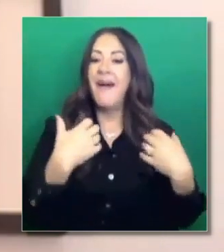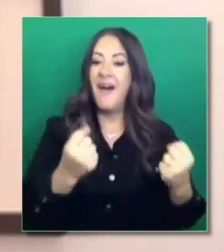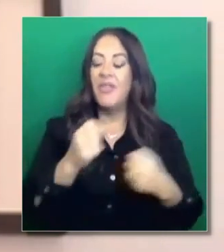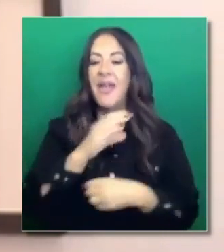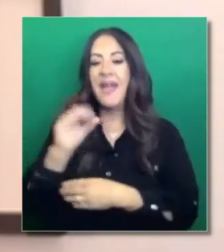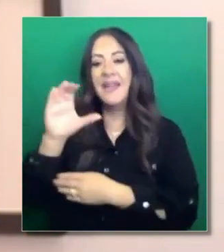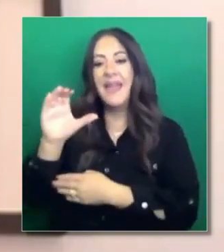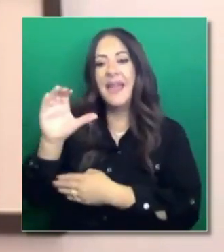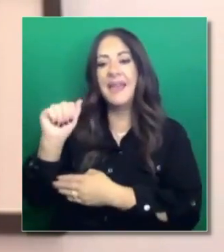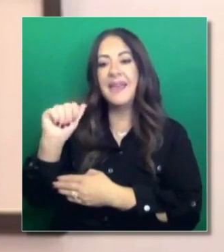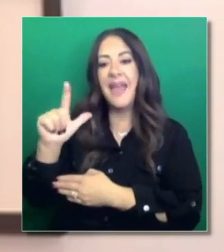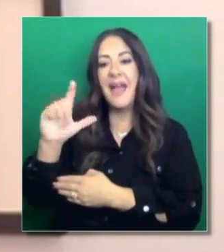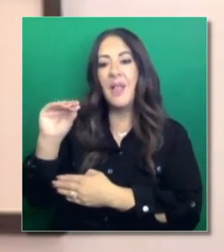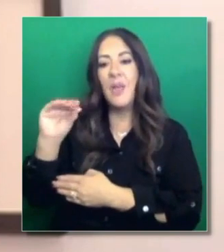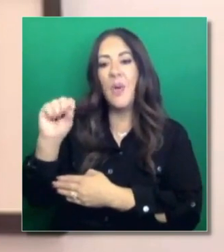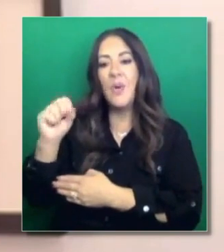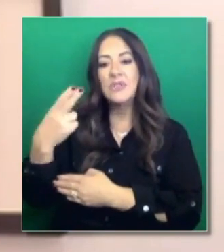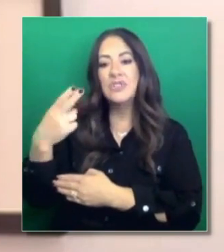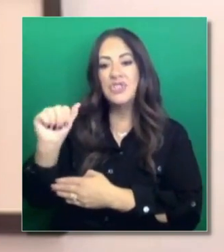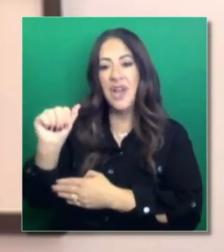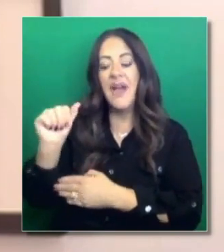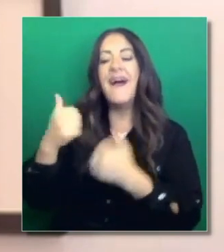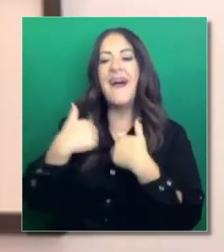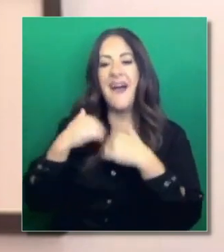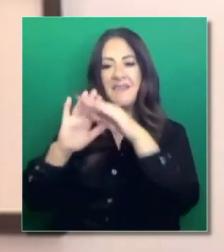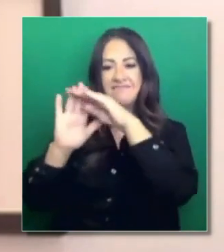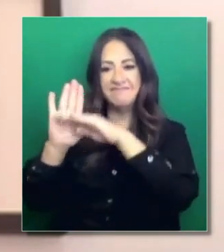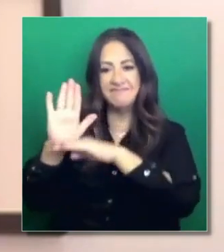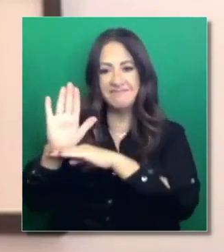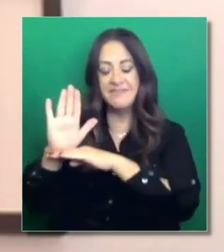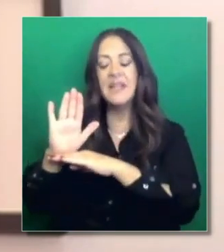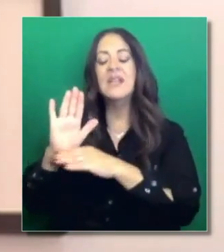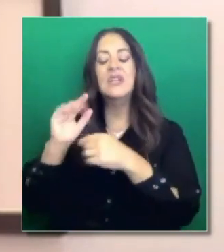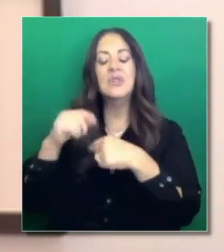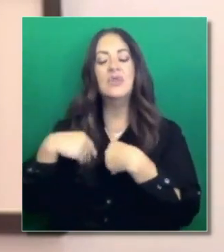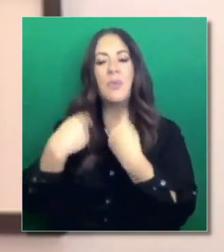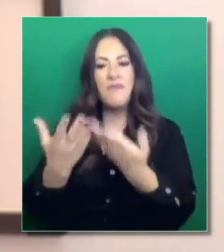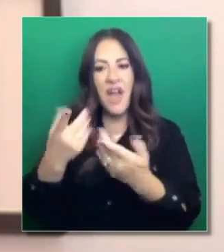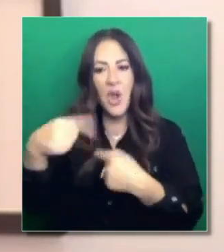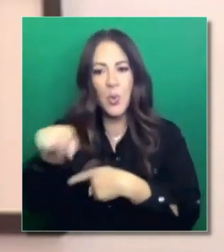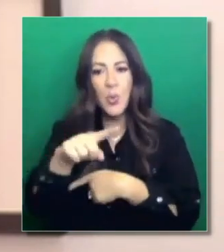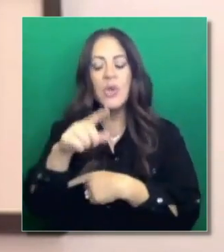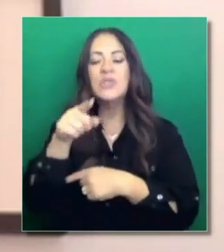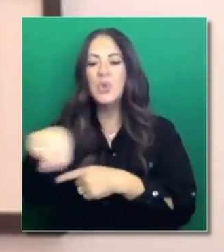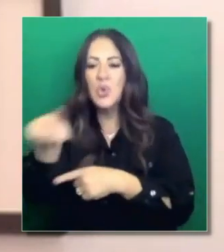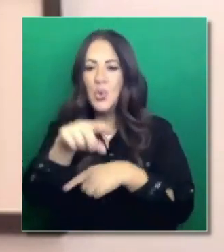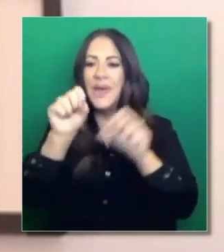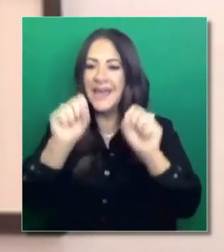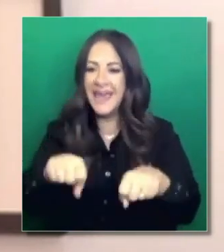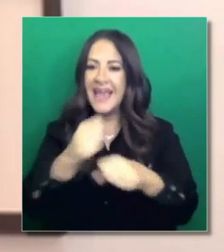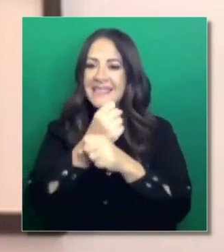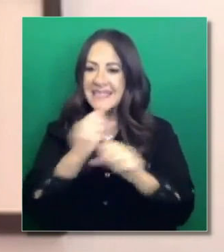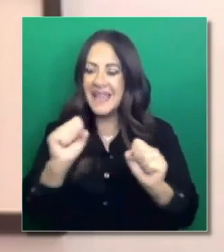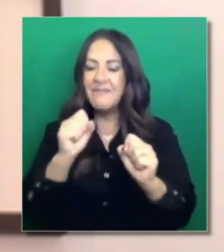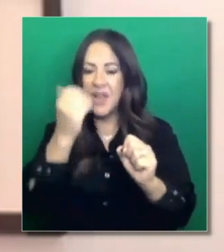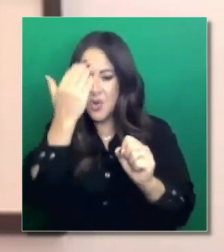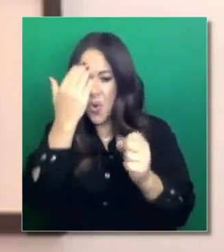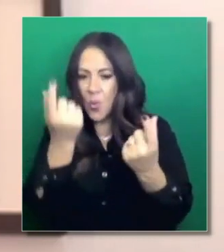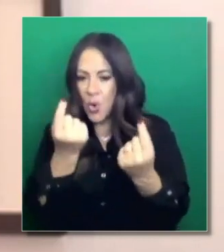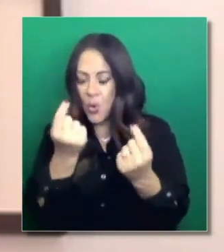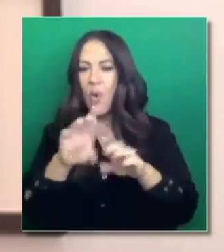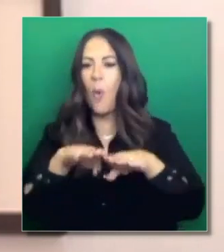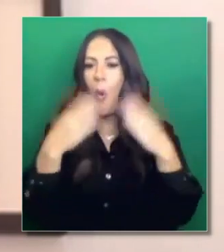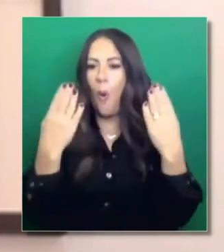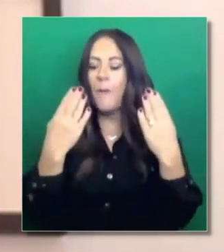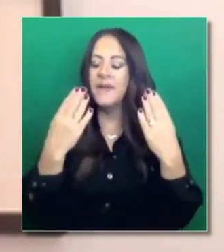And we think these are important guidelines that every school needs to understand so that we can do this safely as we move forward. We